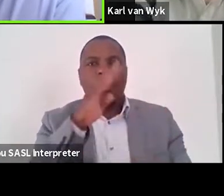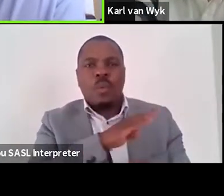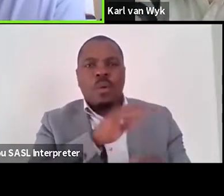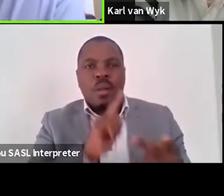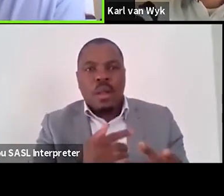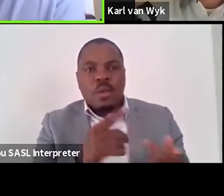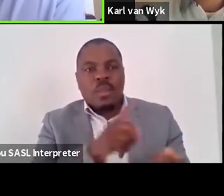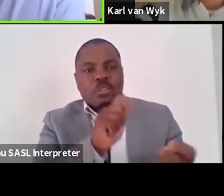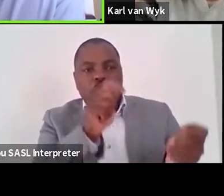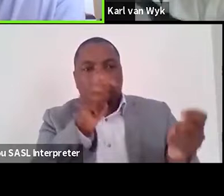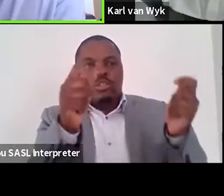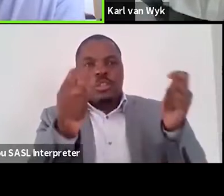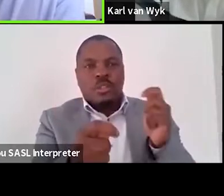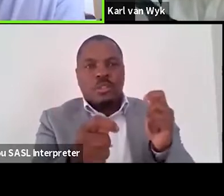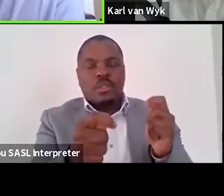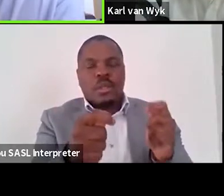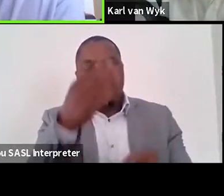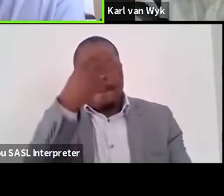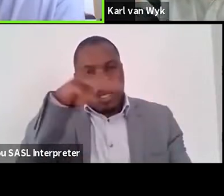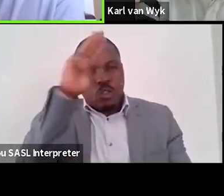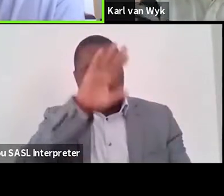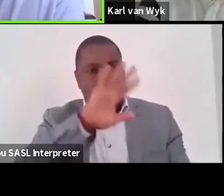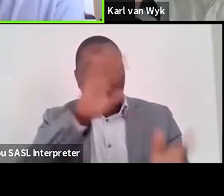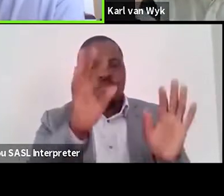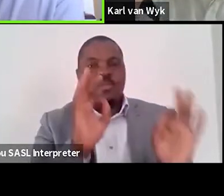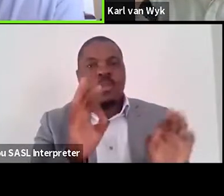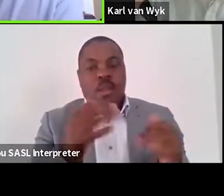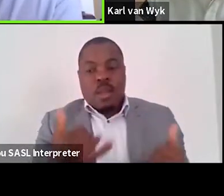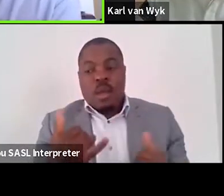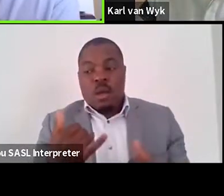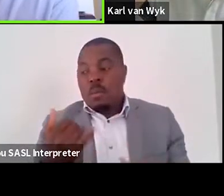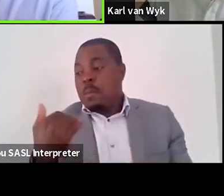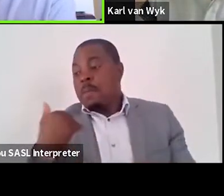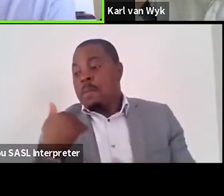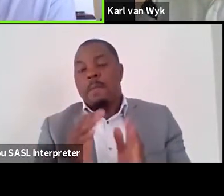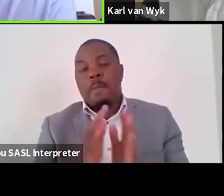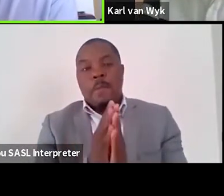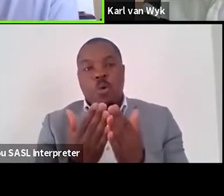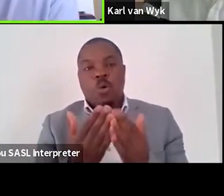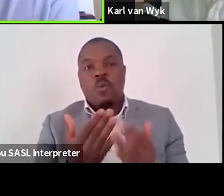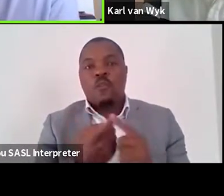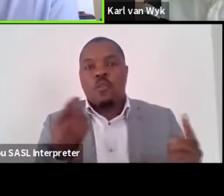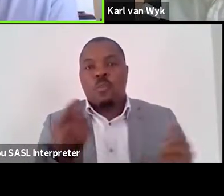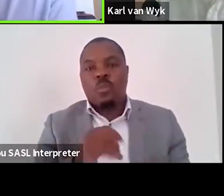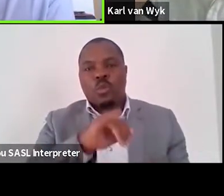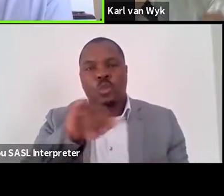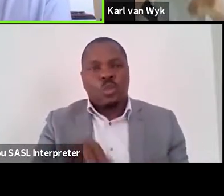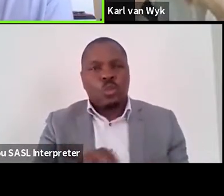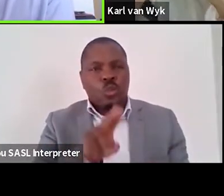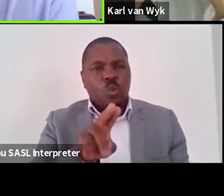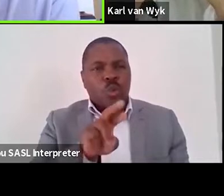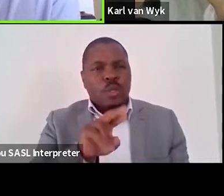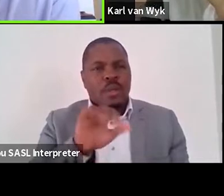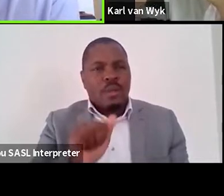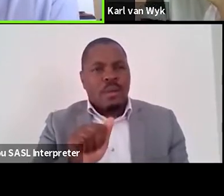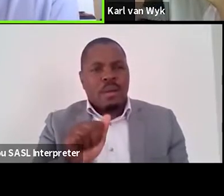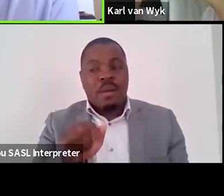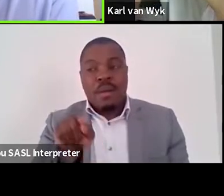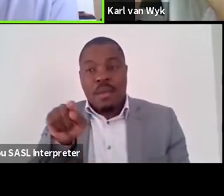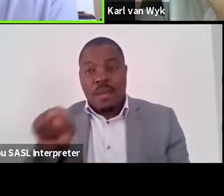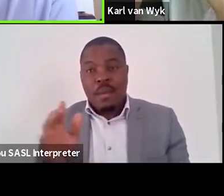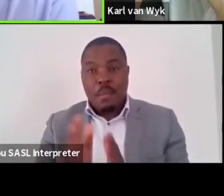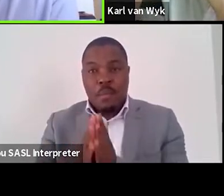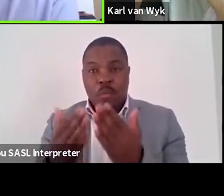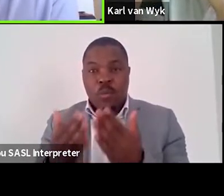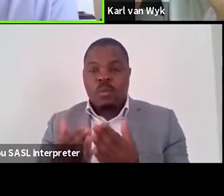into a modern nation. We can think in the recent books of Yuri Herrera, for example, particularly A Silent